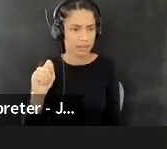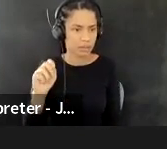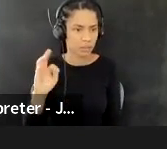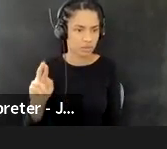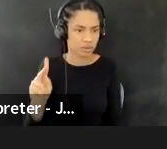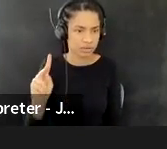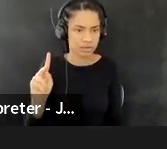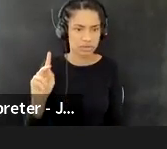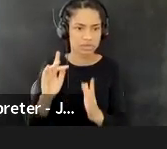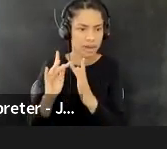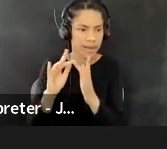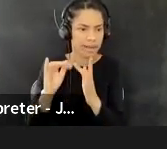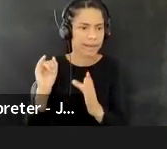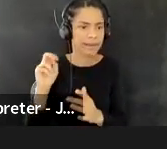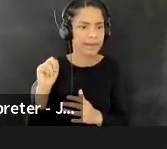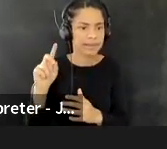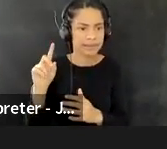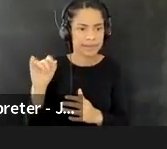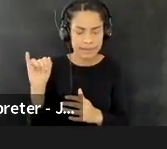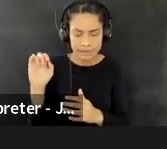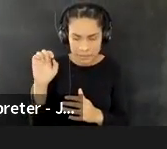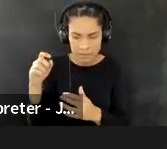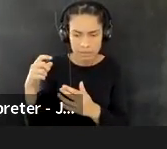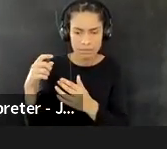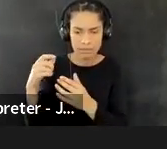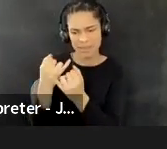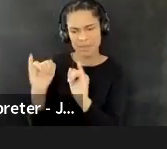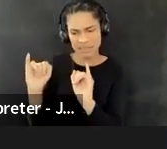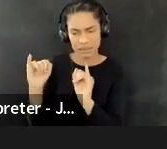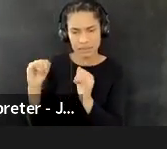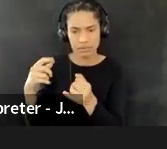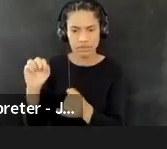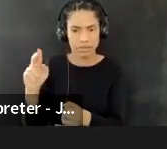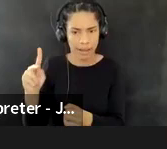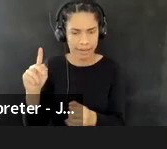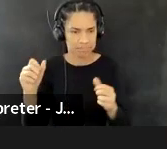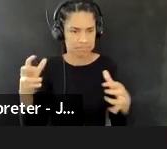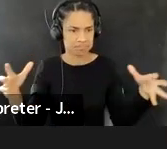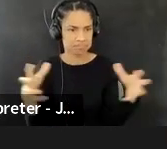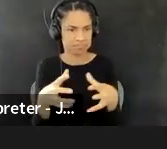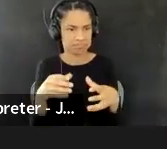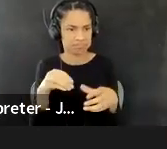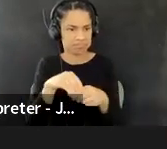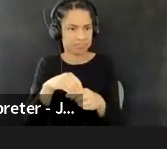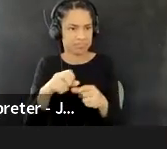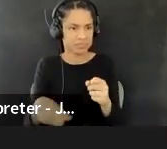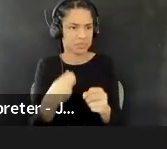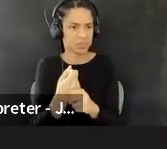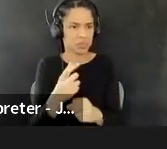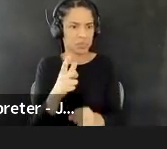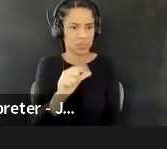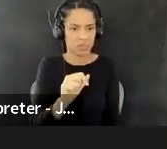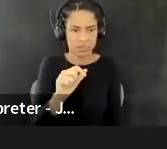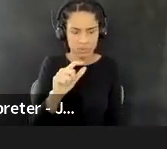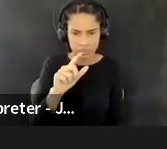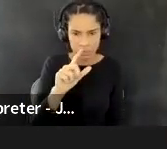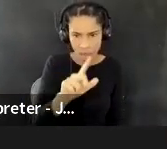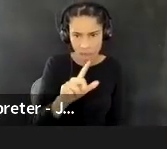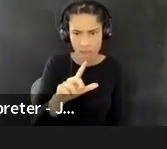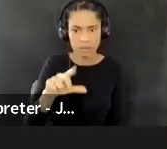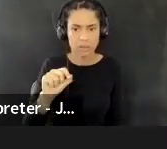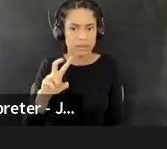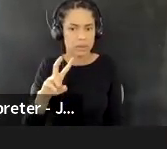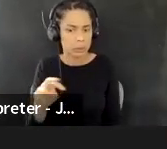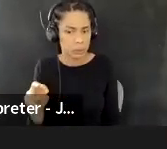were able to meet one another in person at that 22 convening. Um, and so both our 2021 and 2022 convenings, in-person